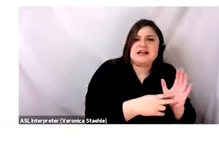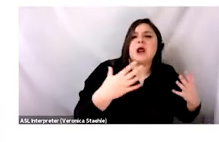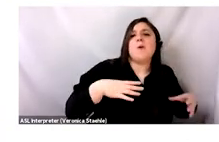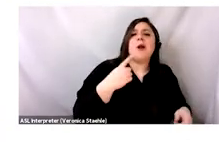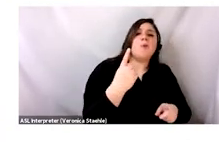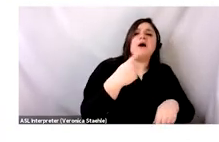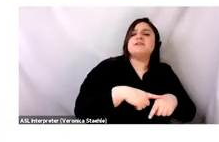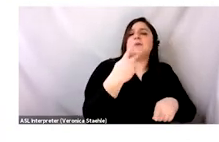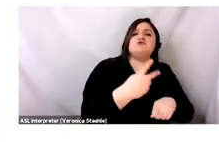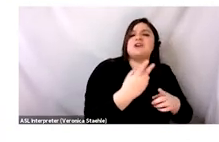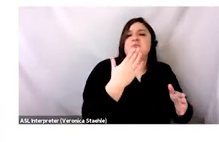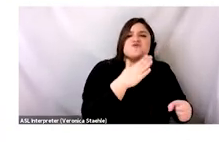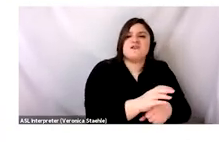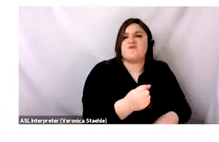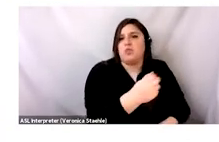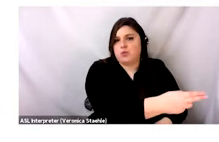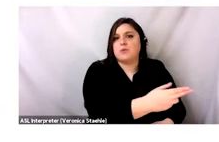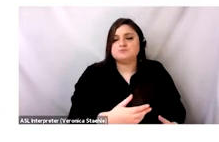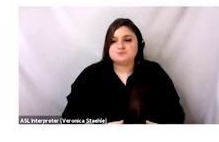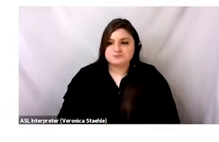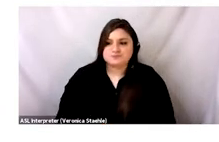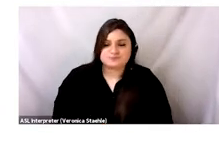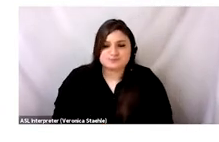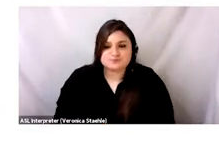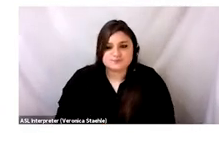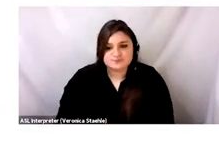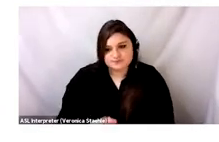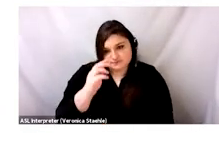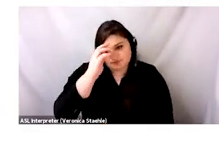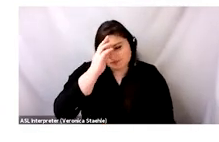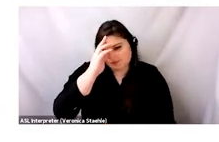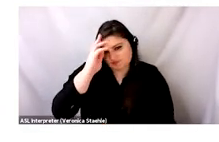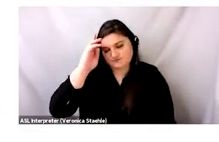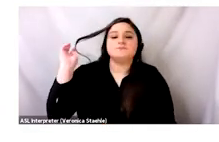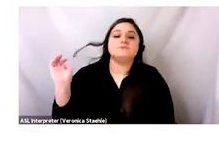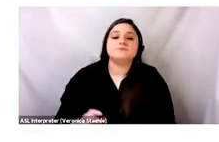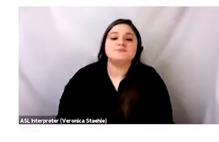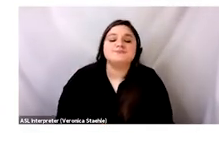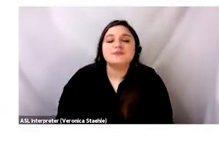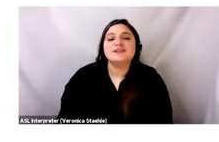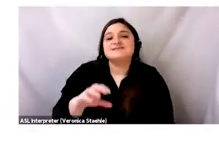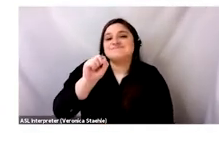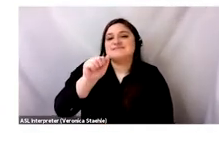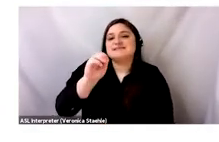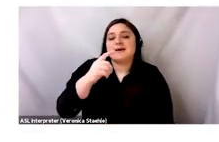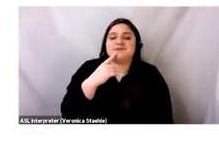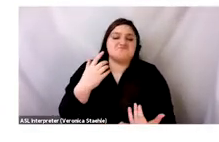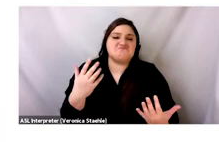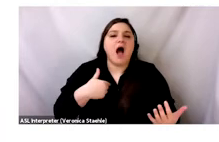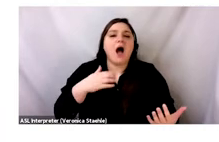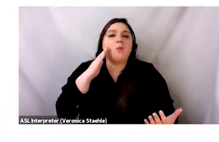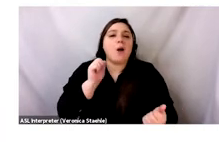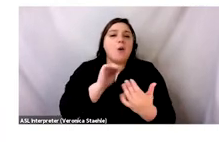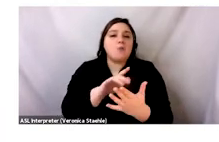what we're doing and what are the nuances that you'd be able to speak on? Okay. So I will take this